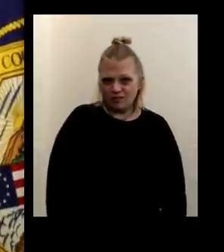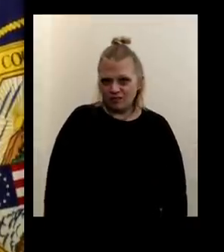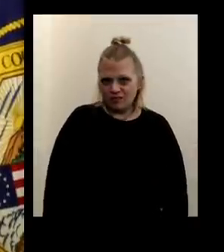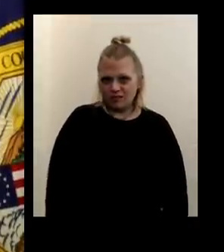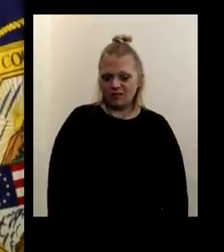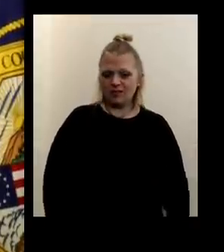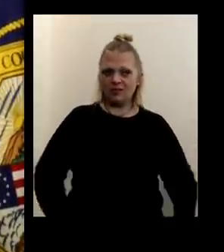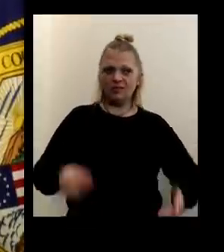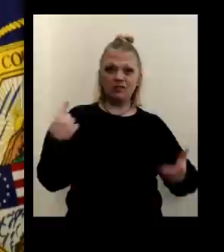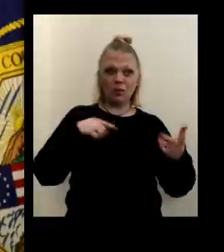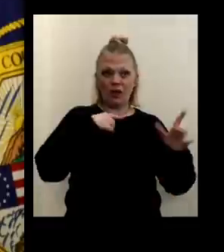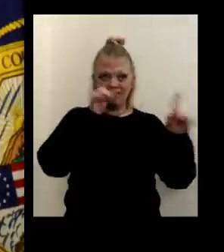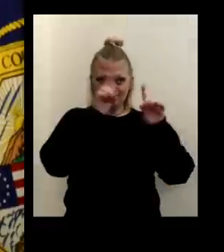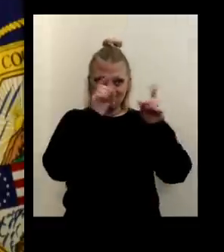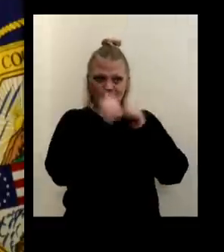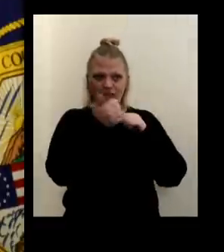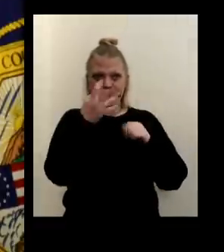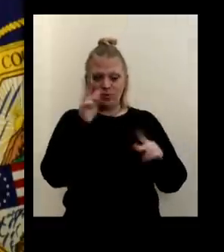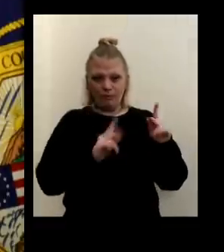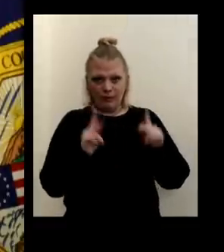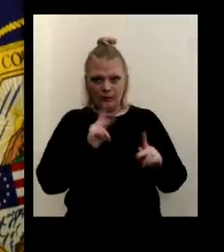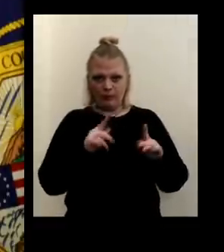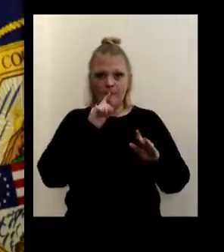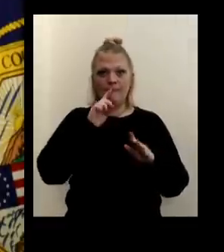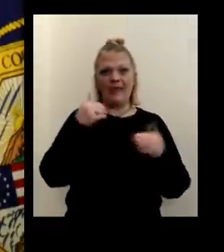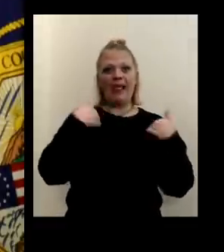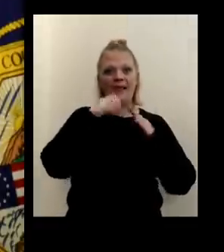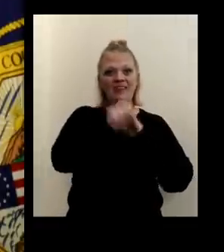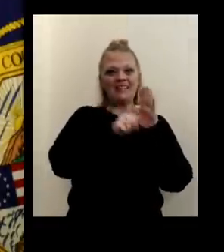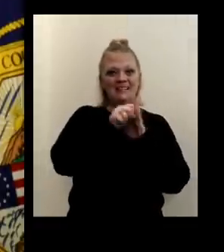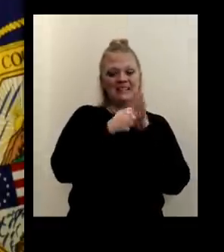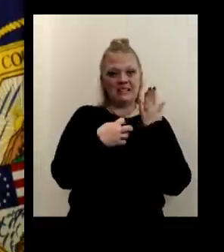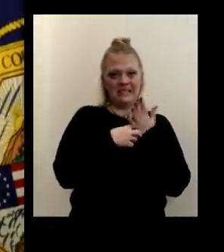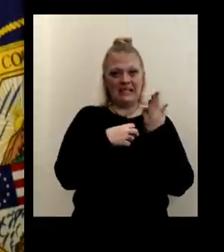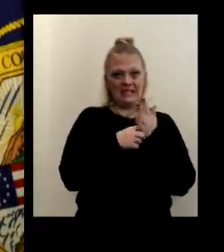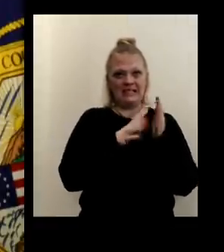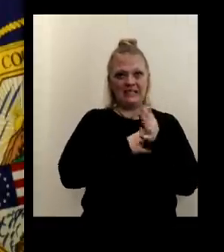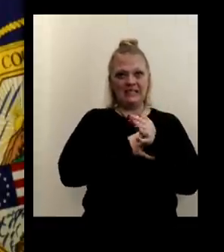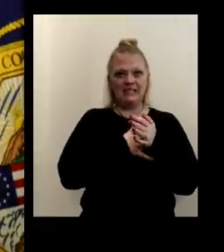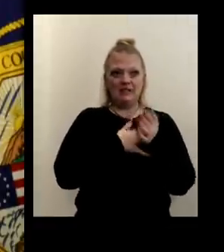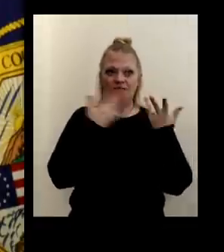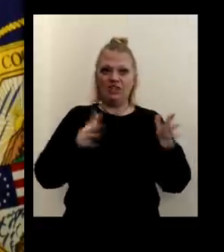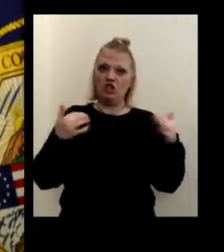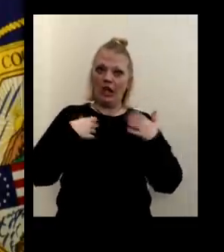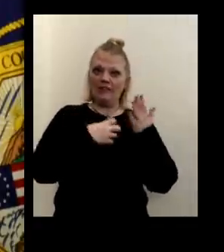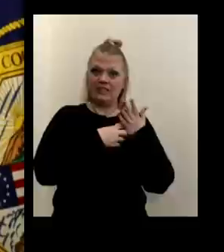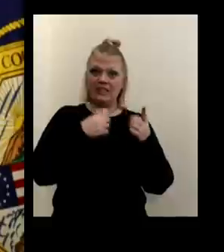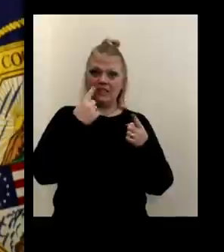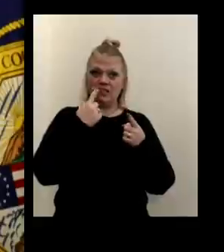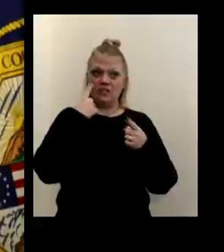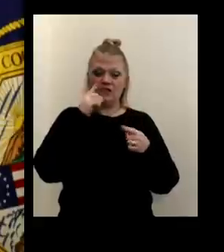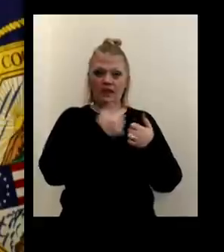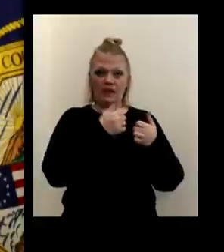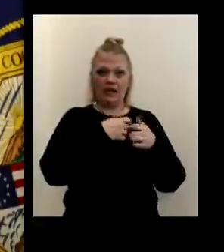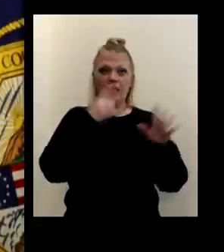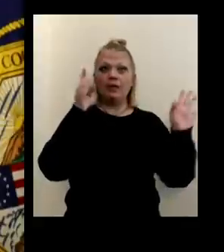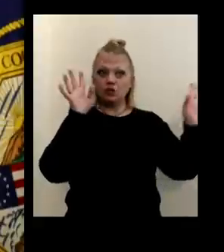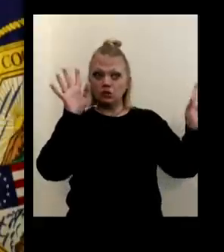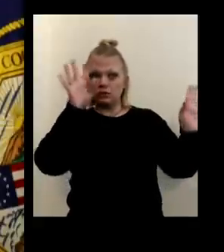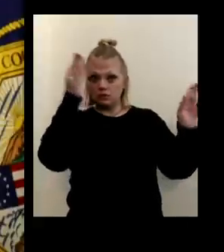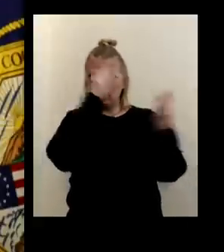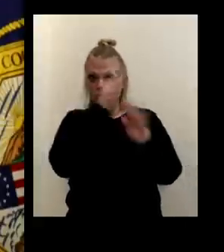uh, talked to a few individuals that I know that are season ticket holders, a couple who are, have tickets to the game for the record. am not going to the game.